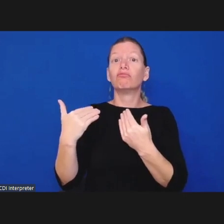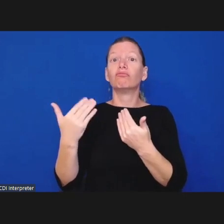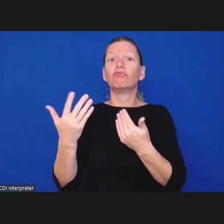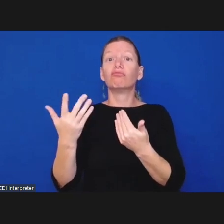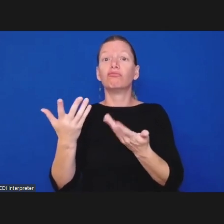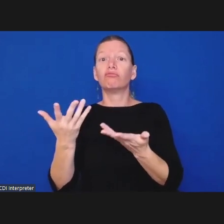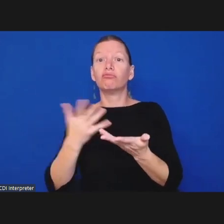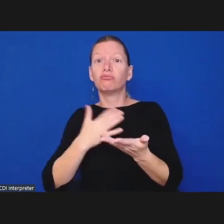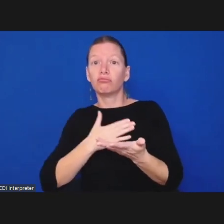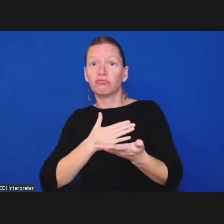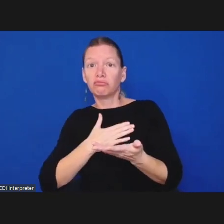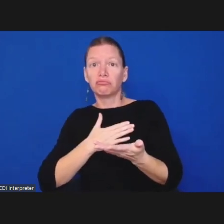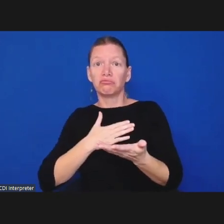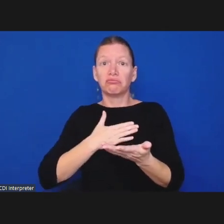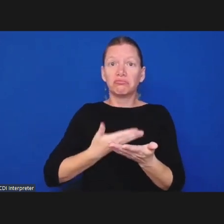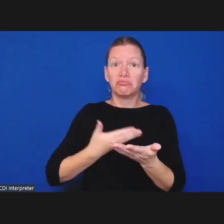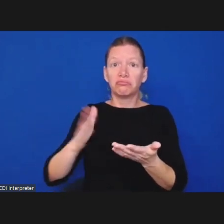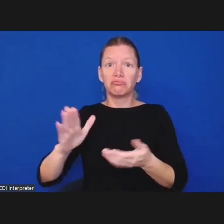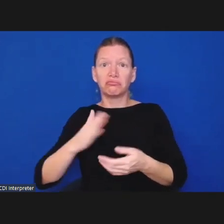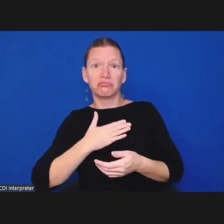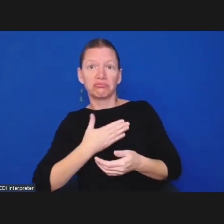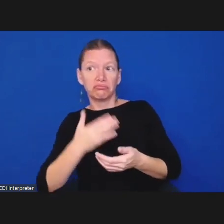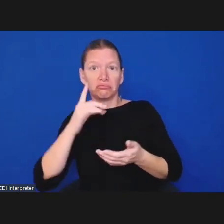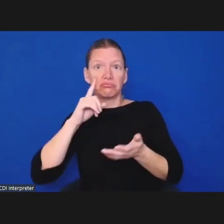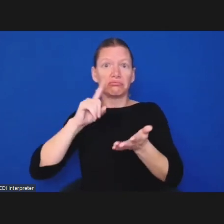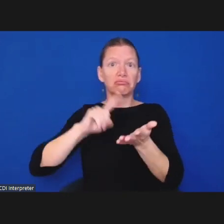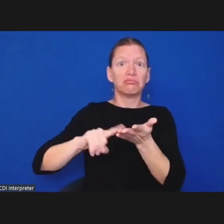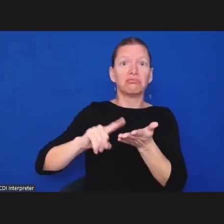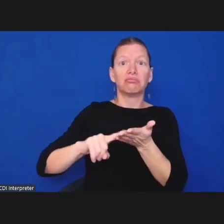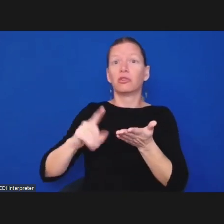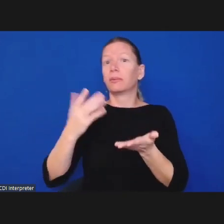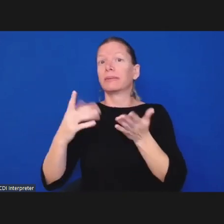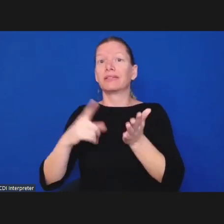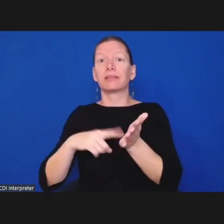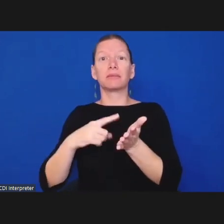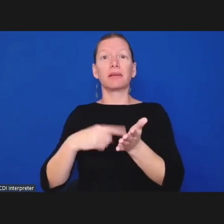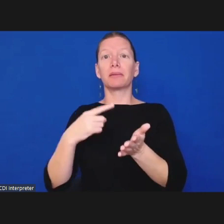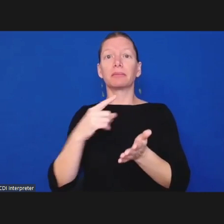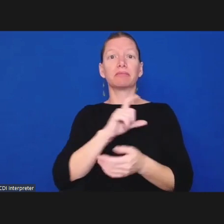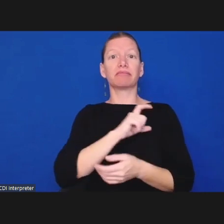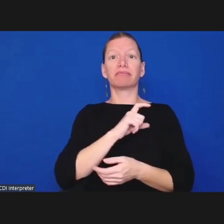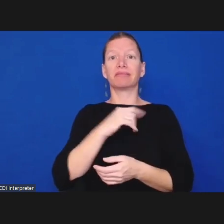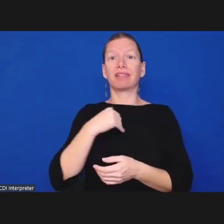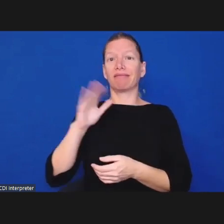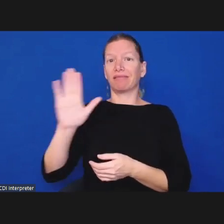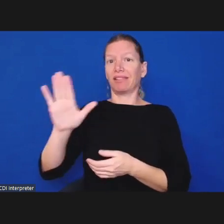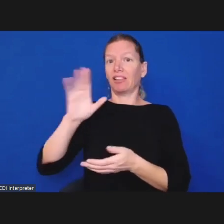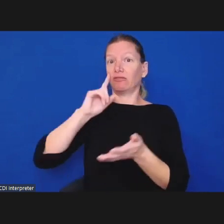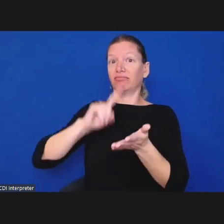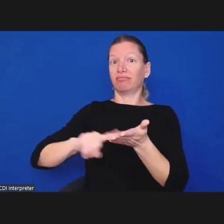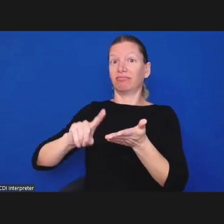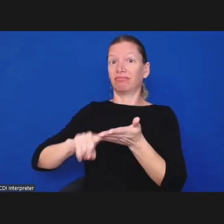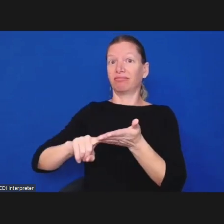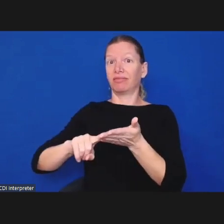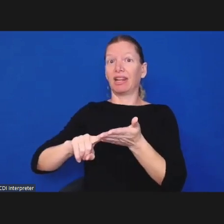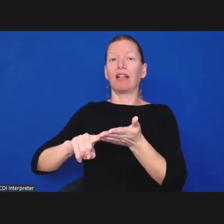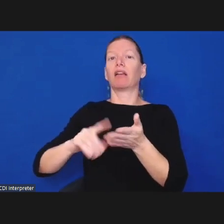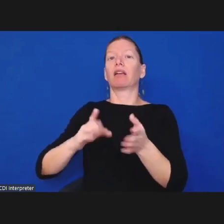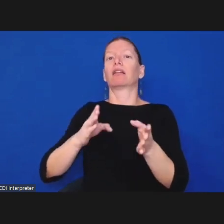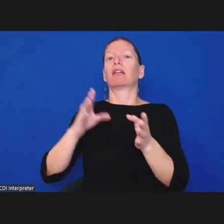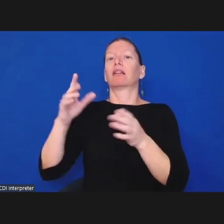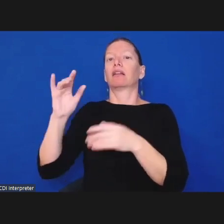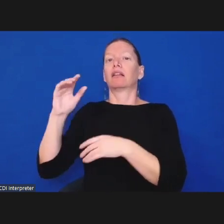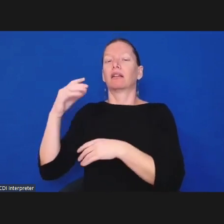the internal affairs folks at a law enforcement agency um so you can have that you also can have